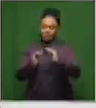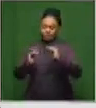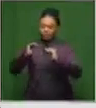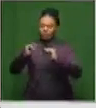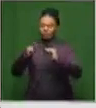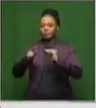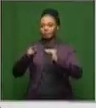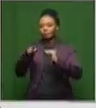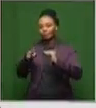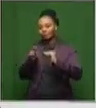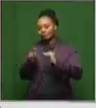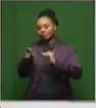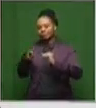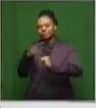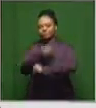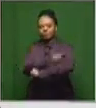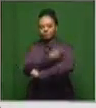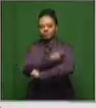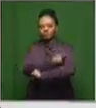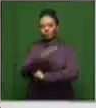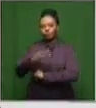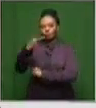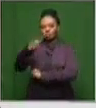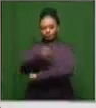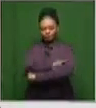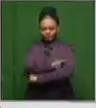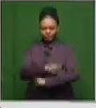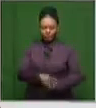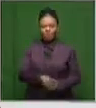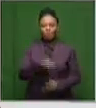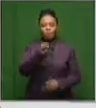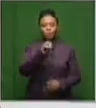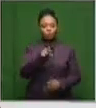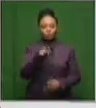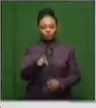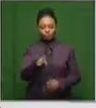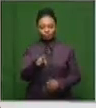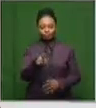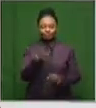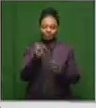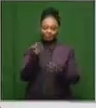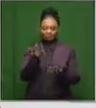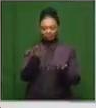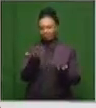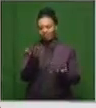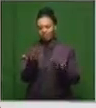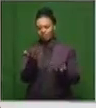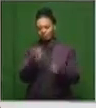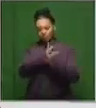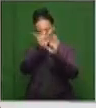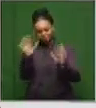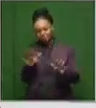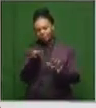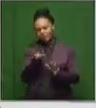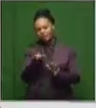vaccine, if not more, particularly with the two-dose vaccine. So if I was to theoretically state